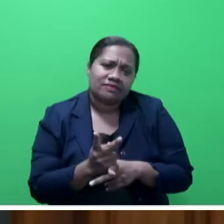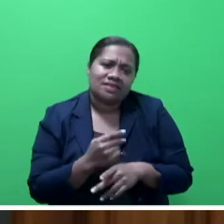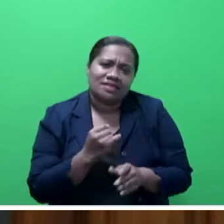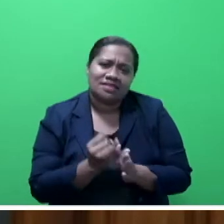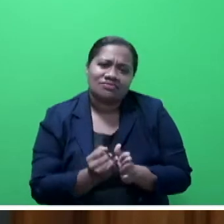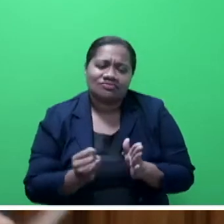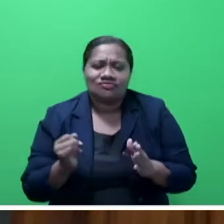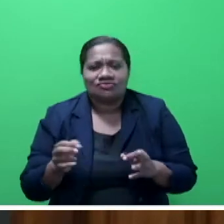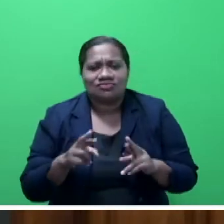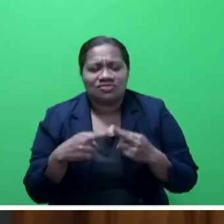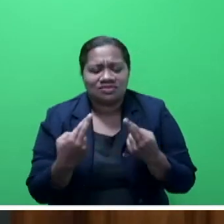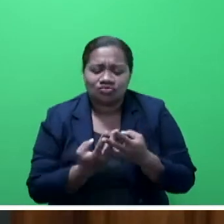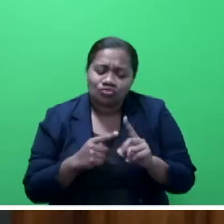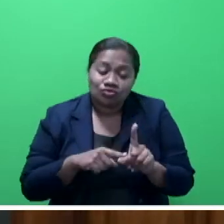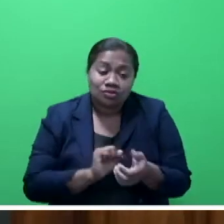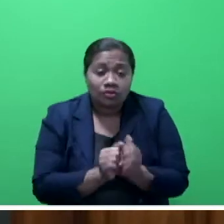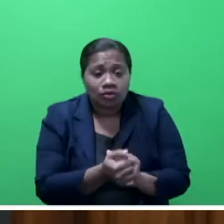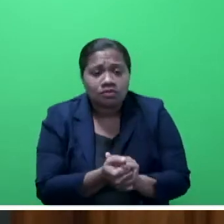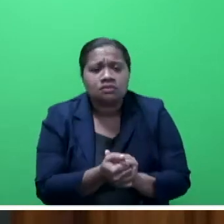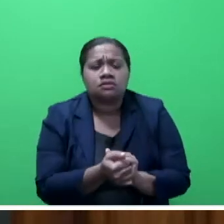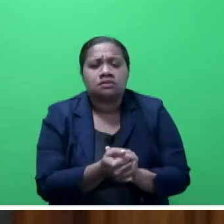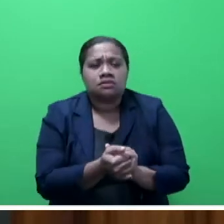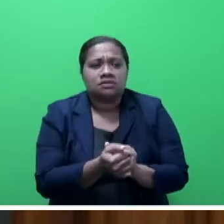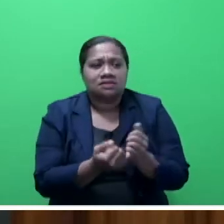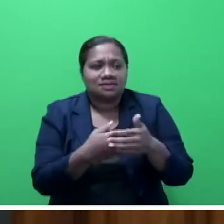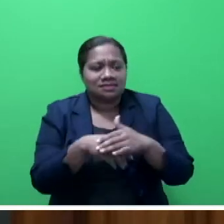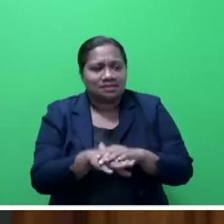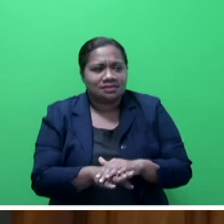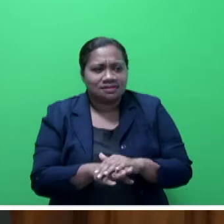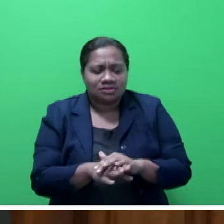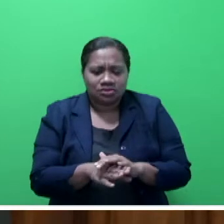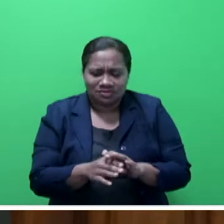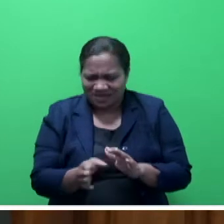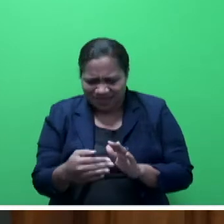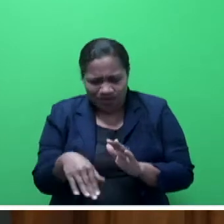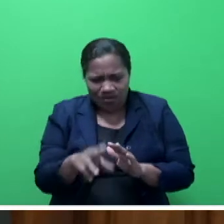Youth and Sports is in the service of all Fijians like other government ministries.